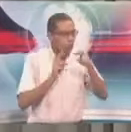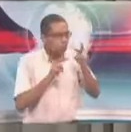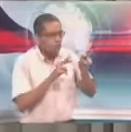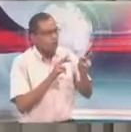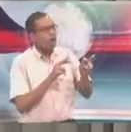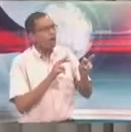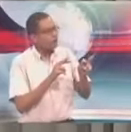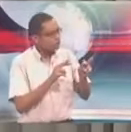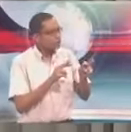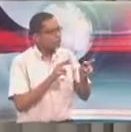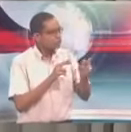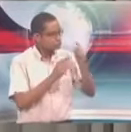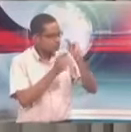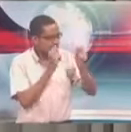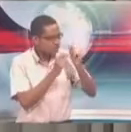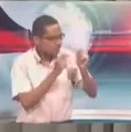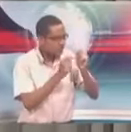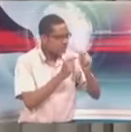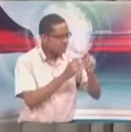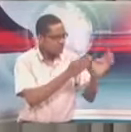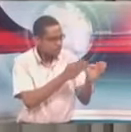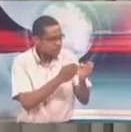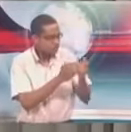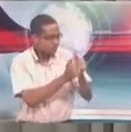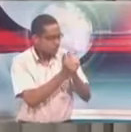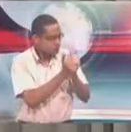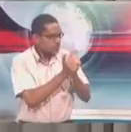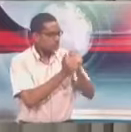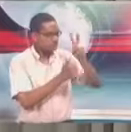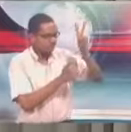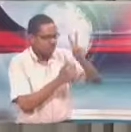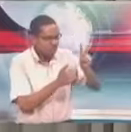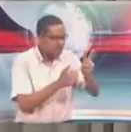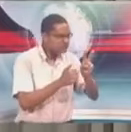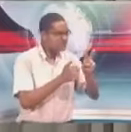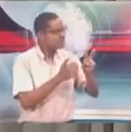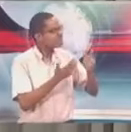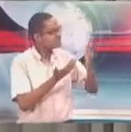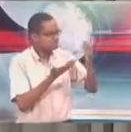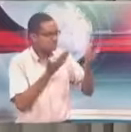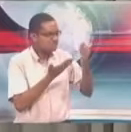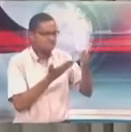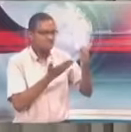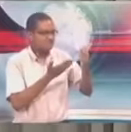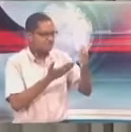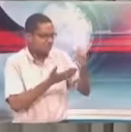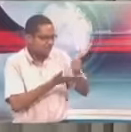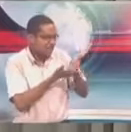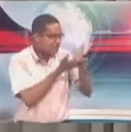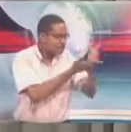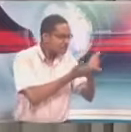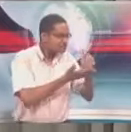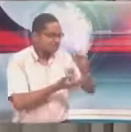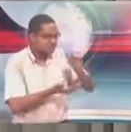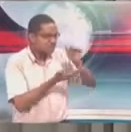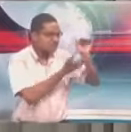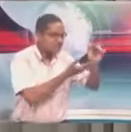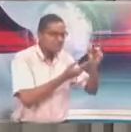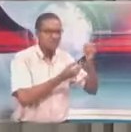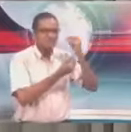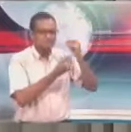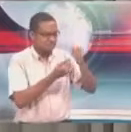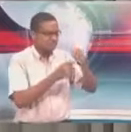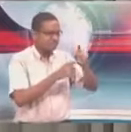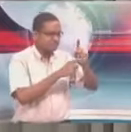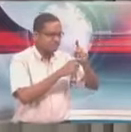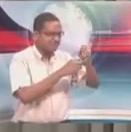did not even come into contact with them. We saw them. They were brought in, and they went down a corridor into Housing B.